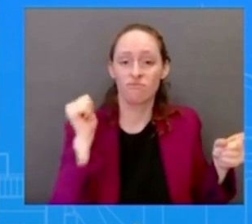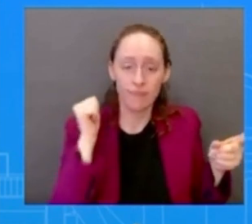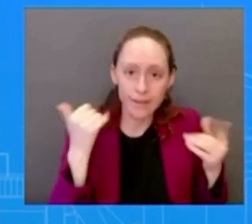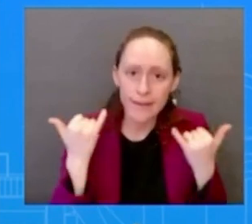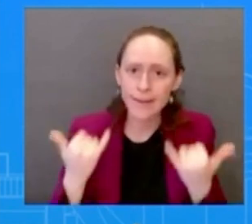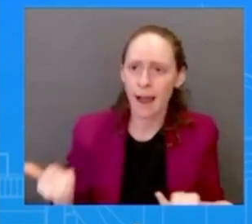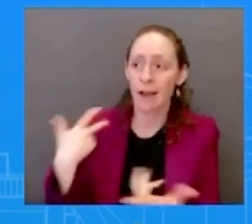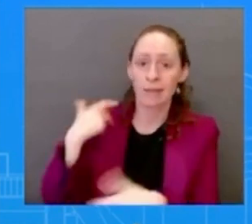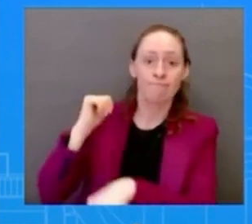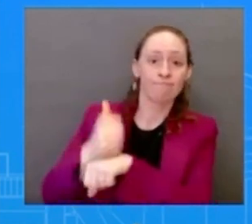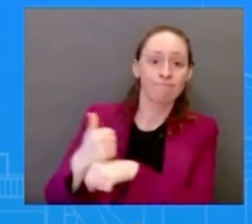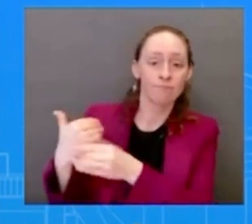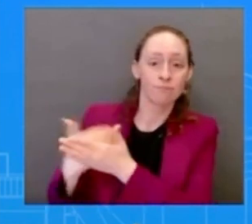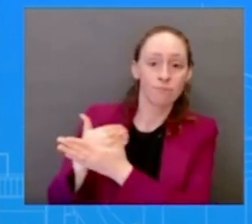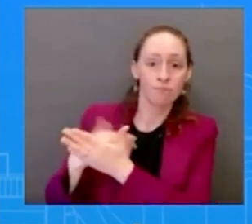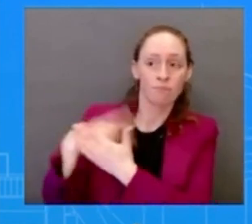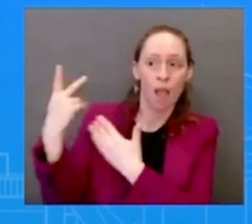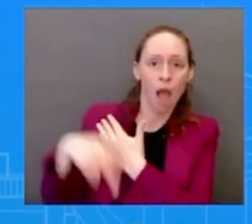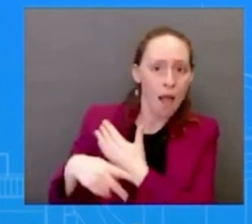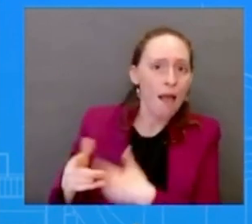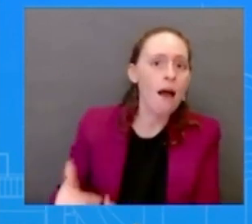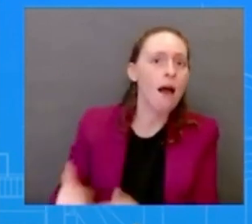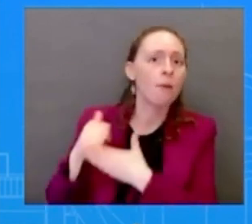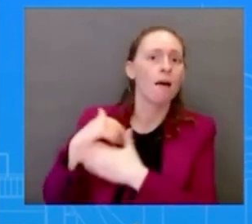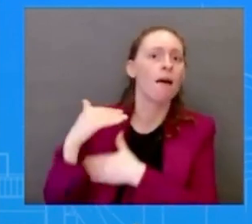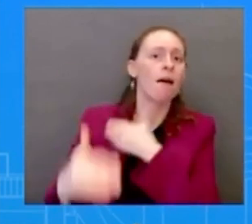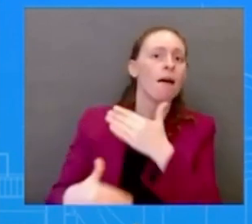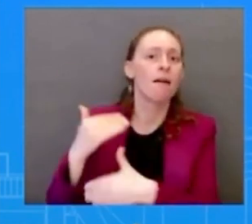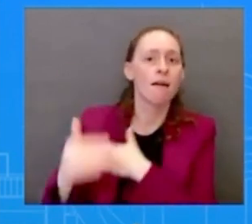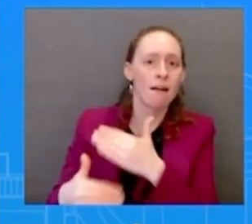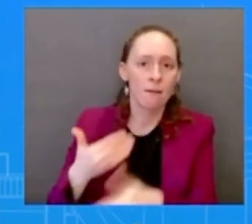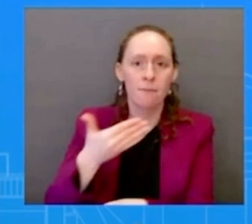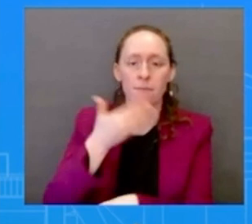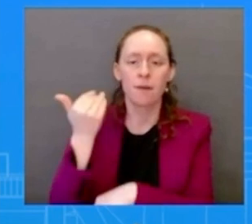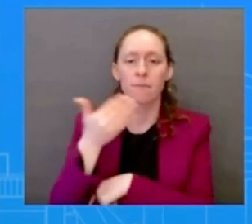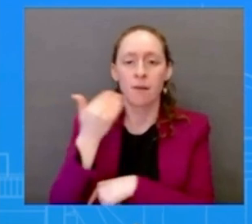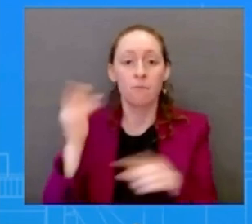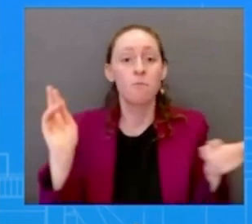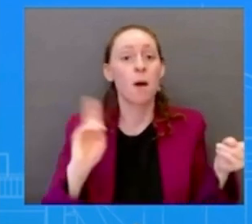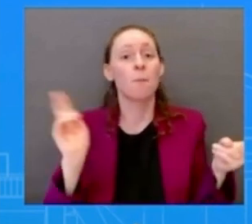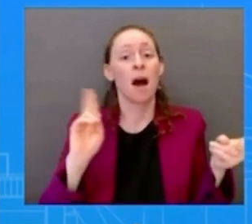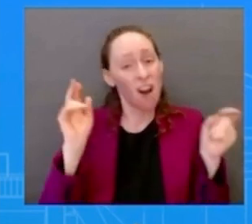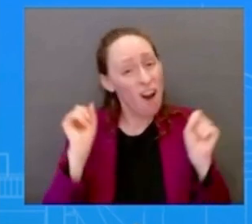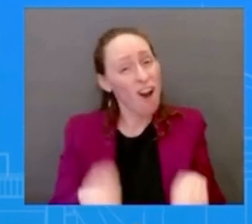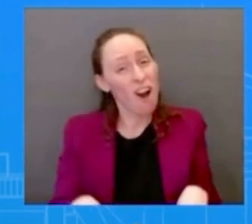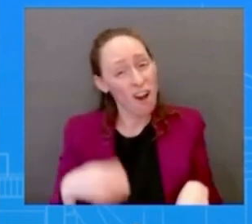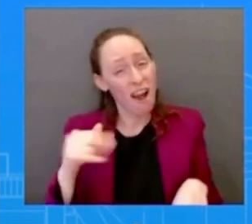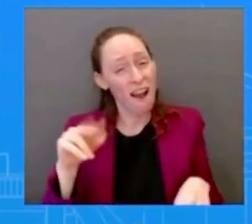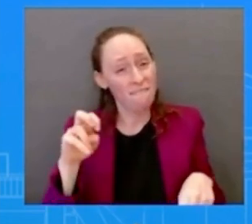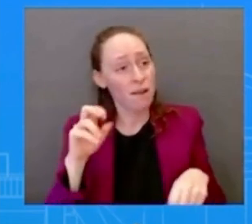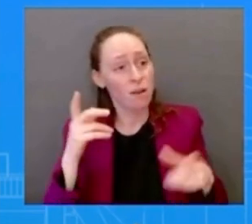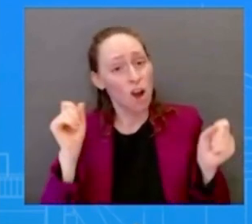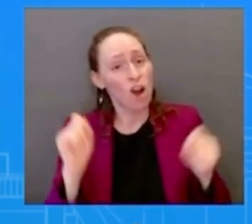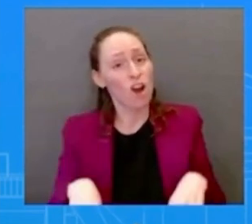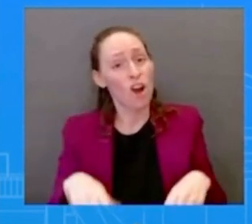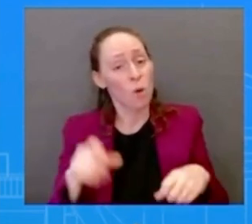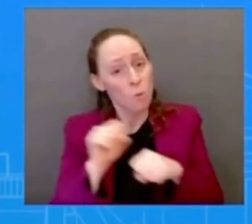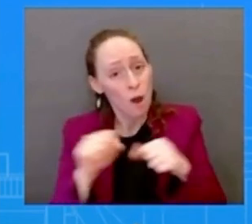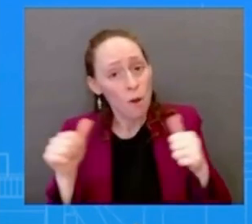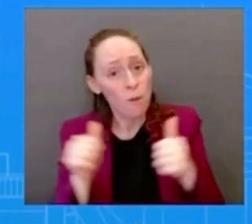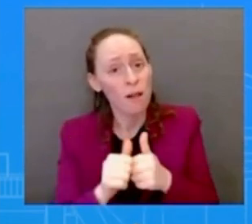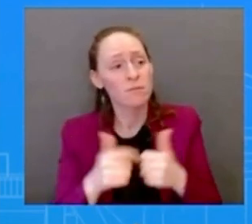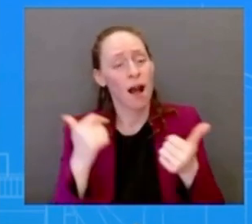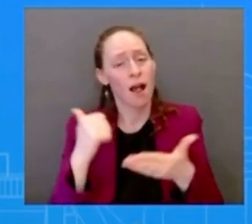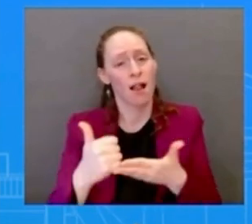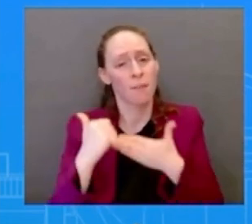republicans in congress or republicans working with us on fixing this issue or dealing with a real issue the border they